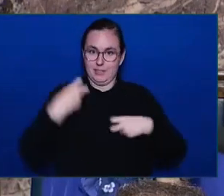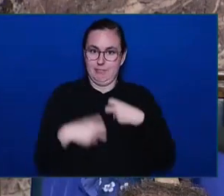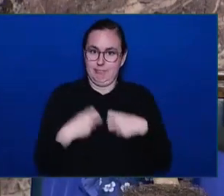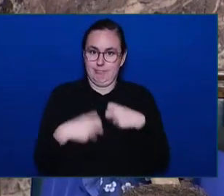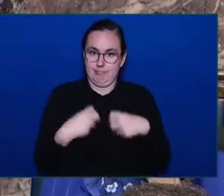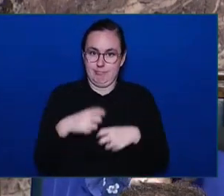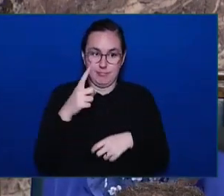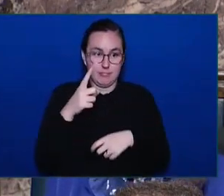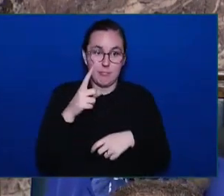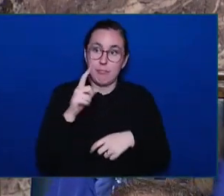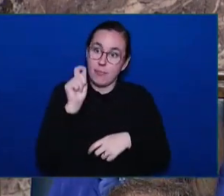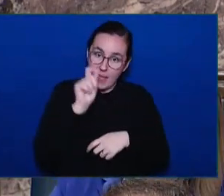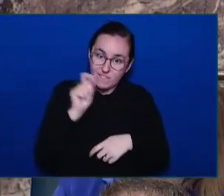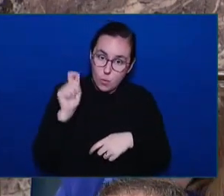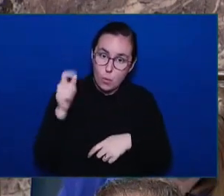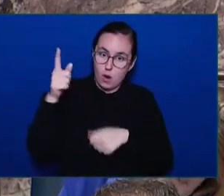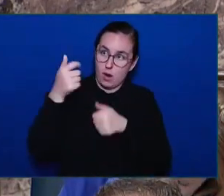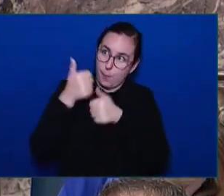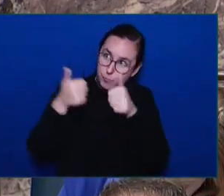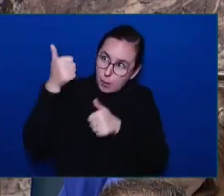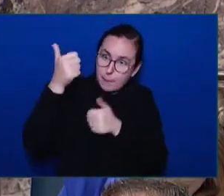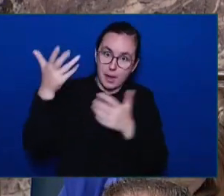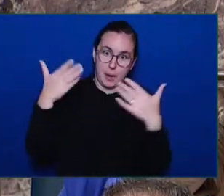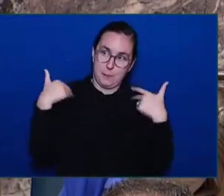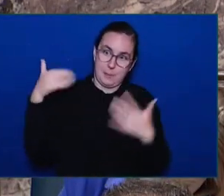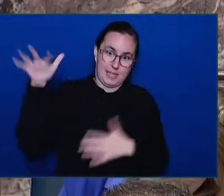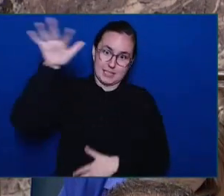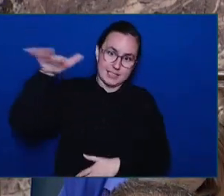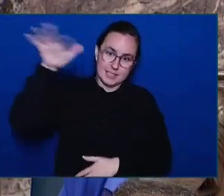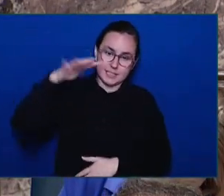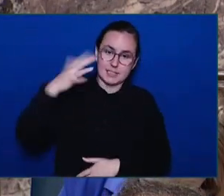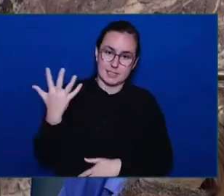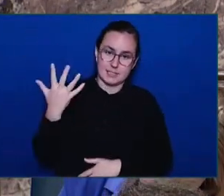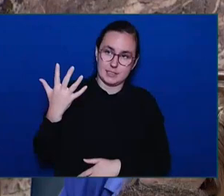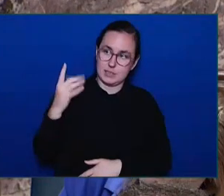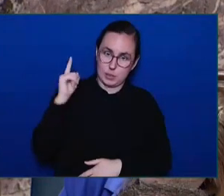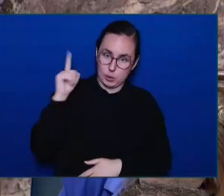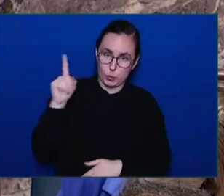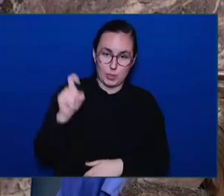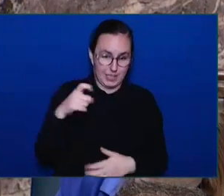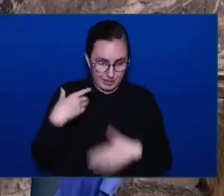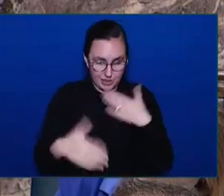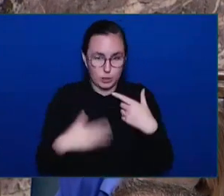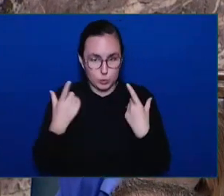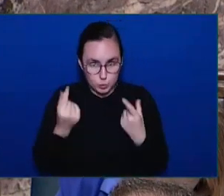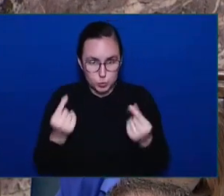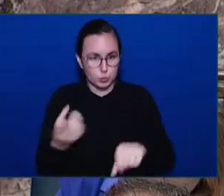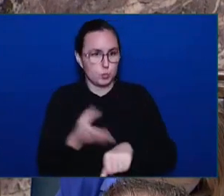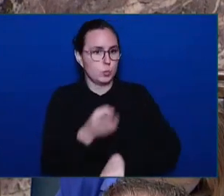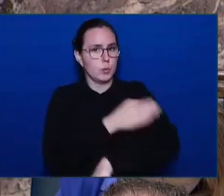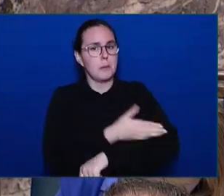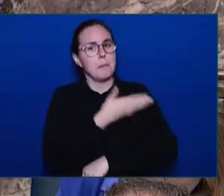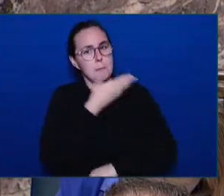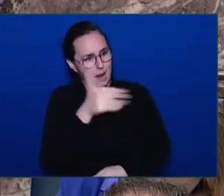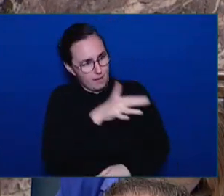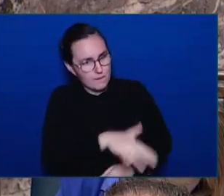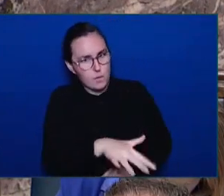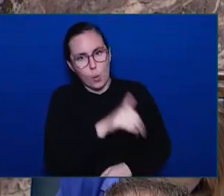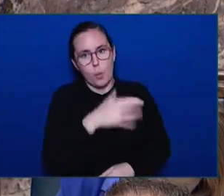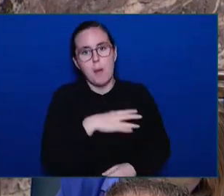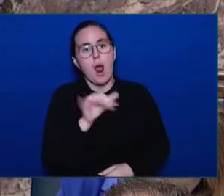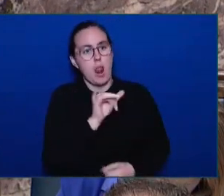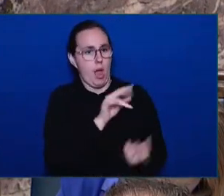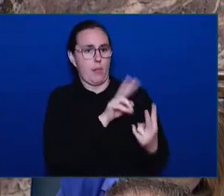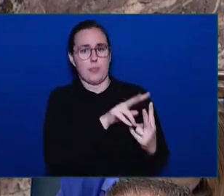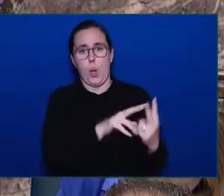the job that will make a difference for women like Sarah and Sonia. Women today are not